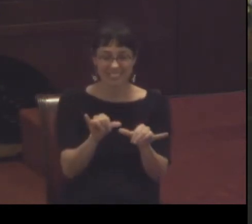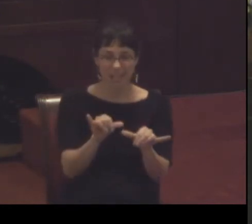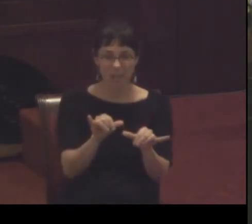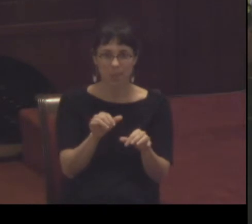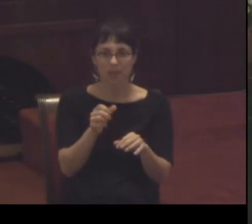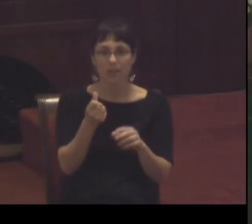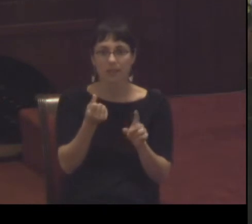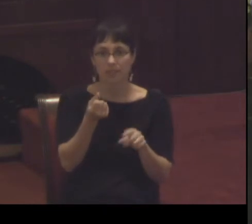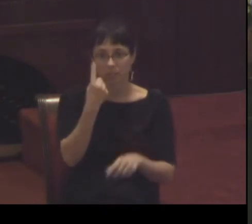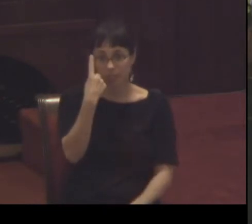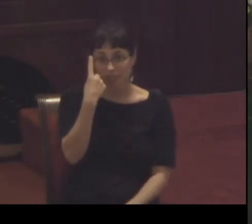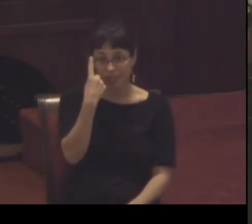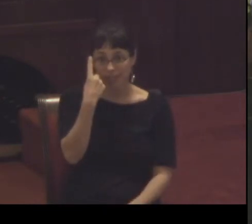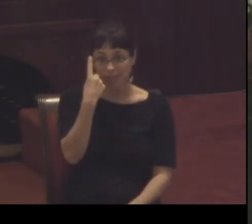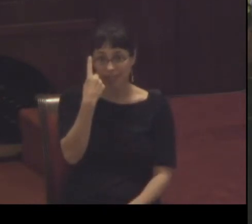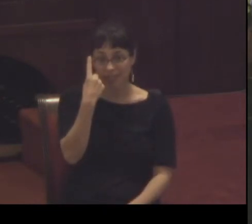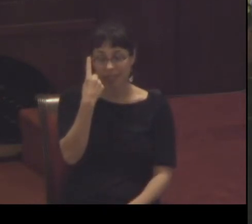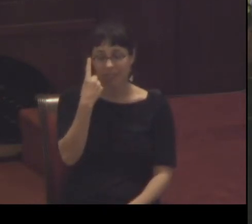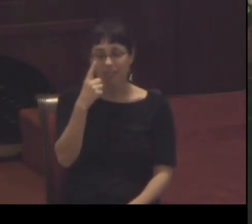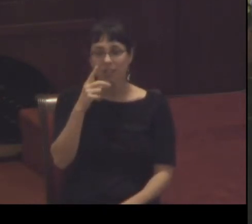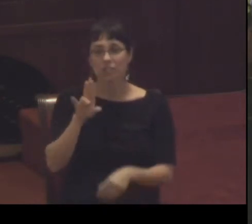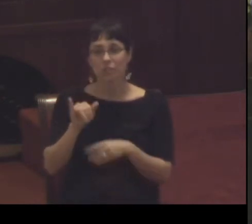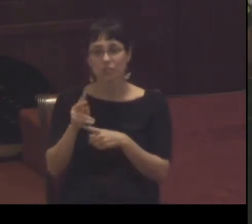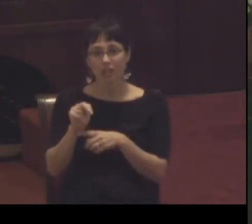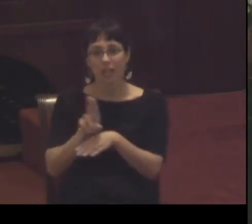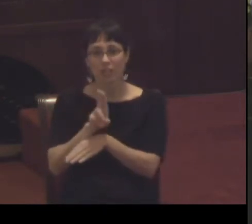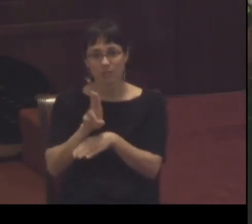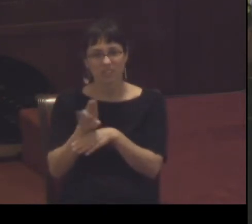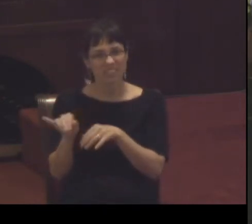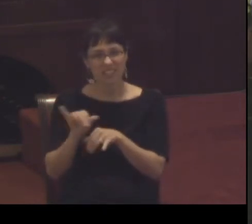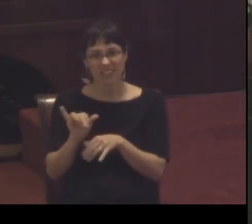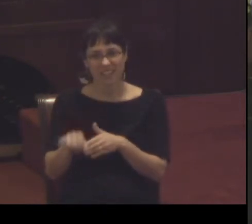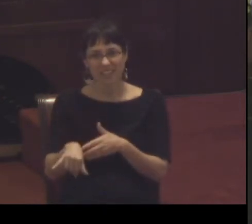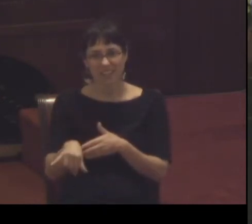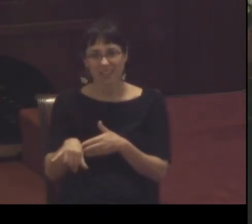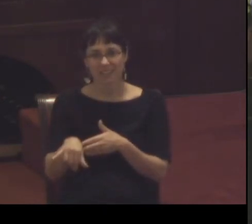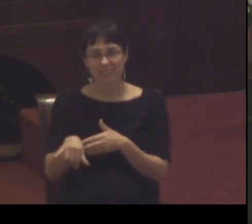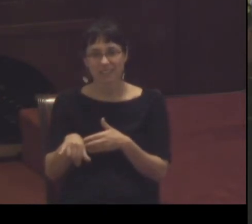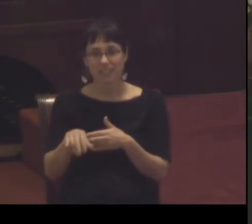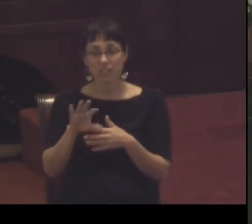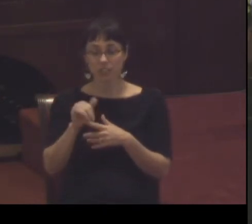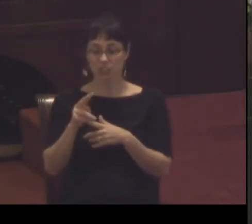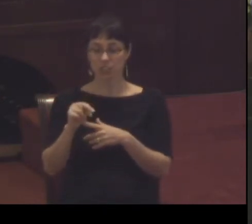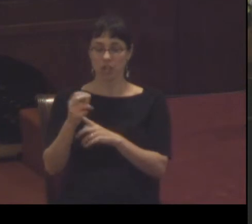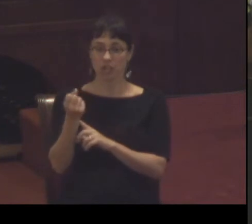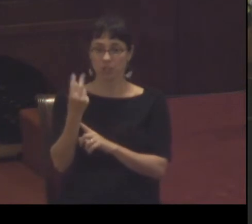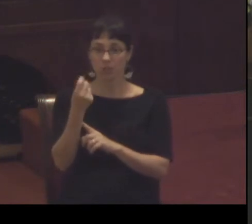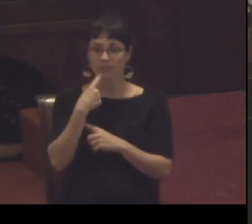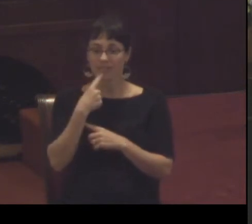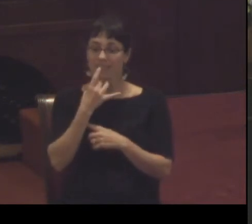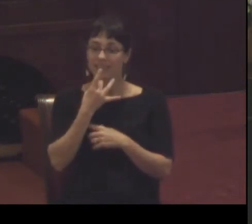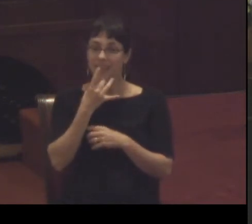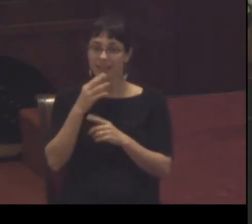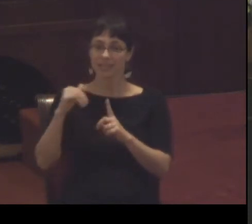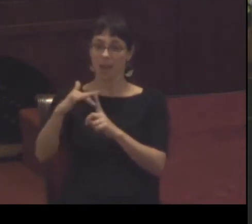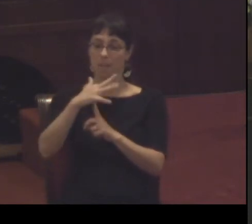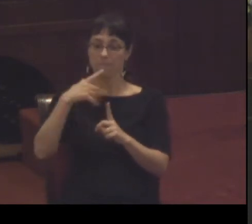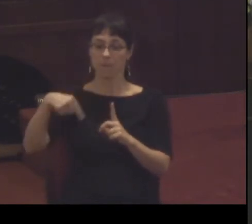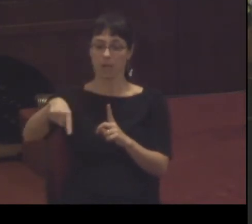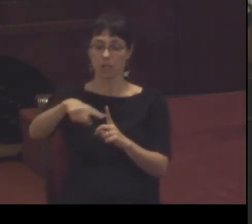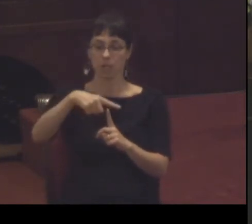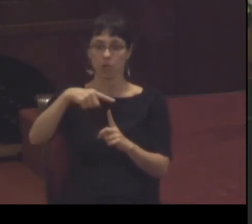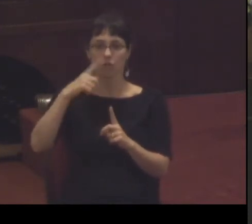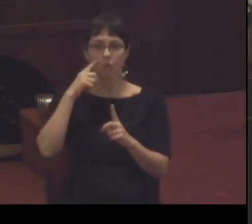and John also uses it in a context very similar to the opening in John 12 the light is among you for a little while